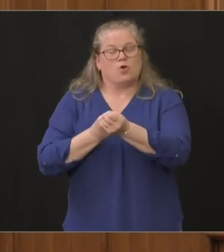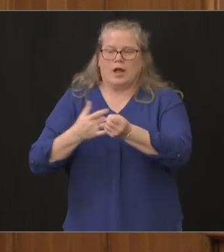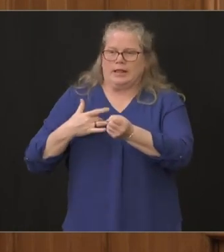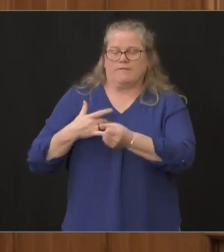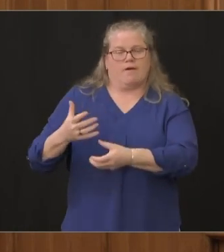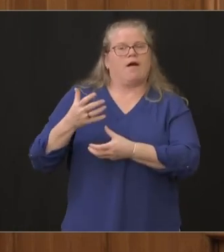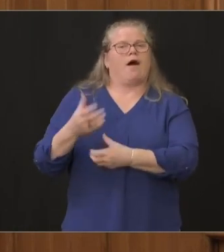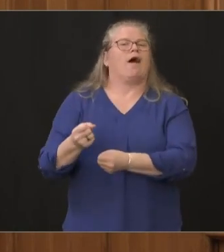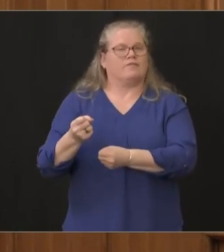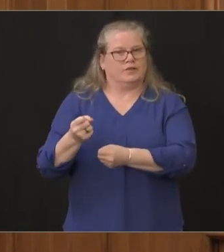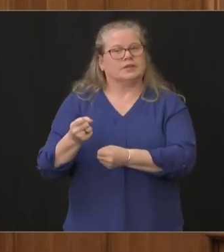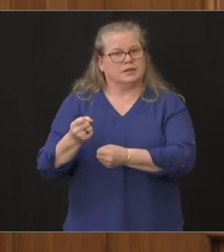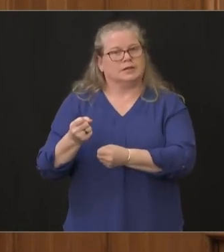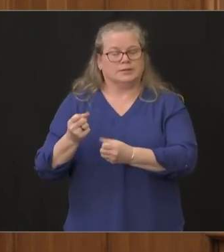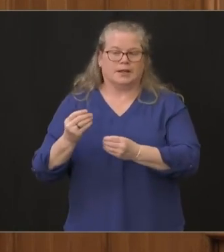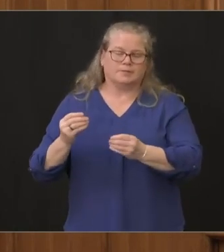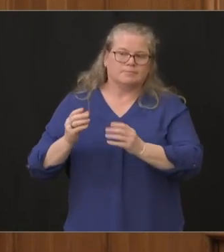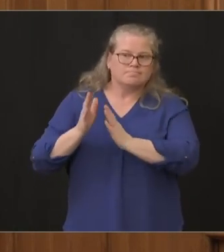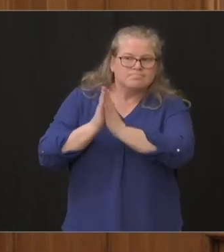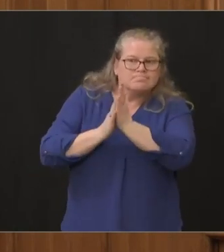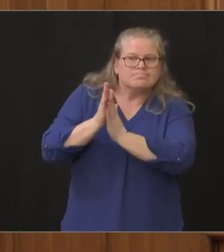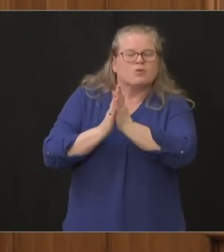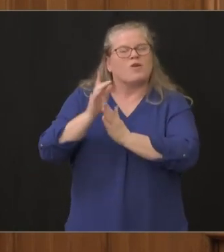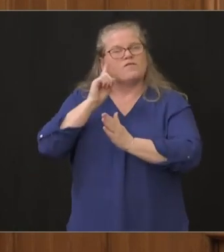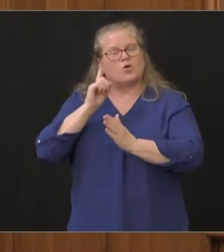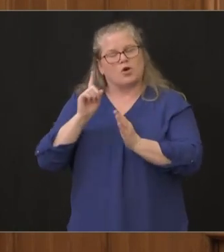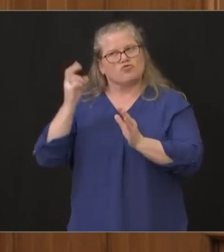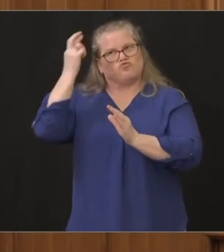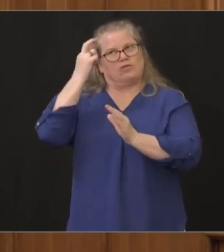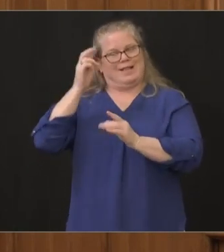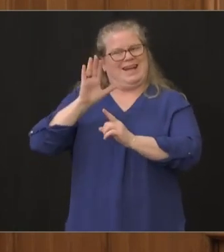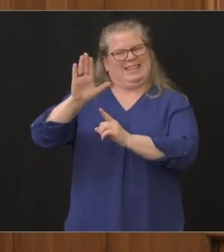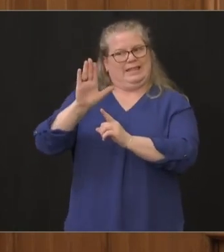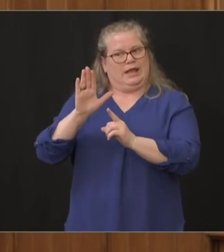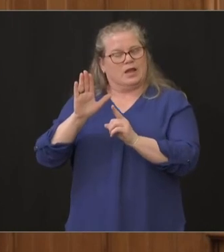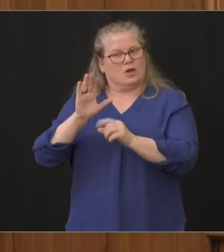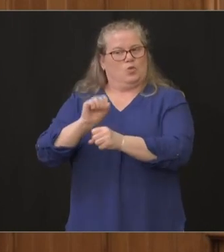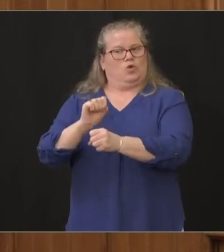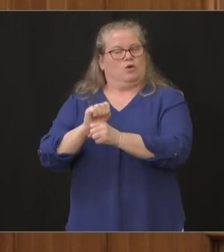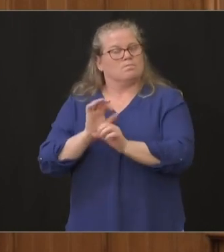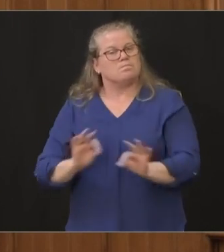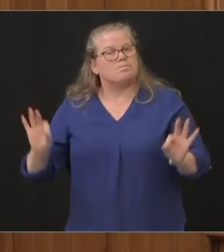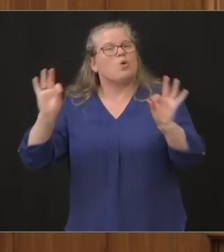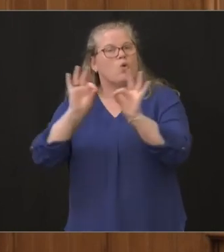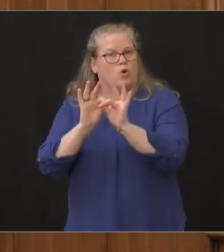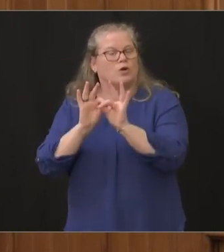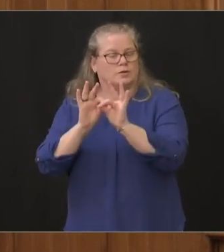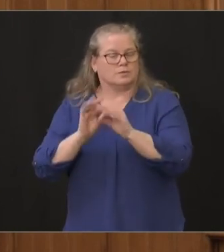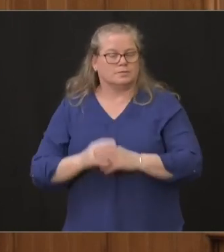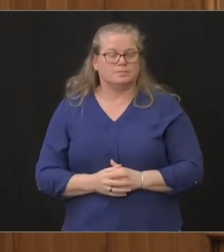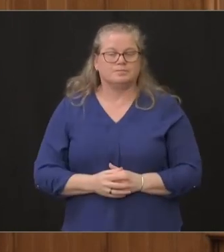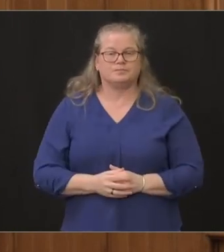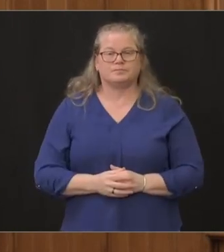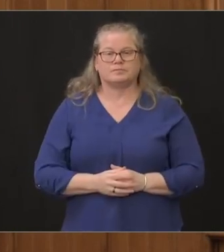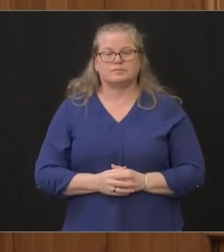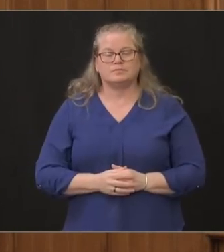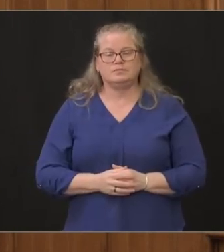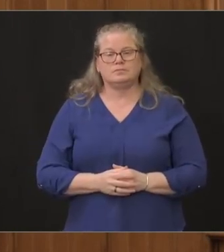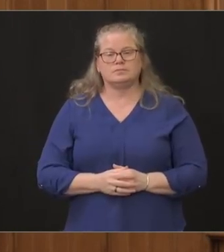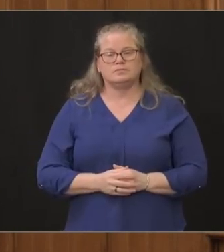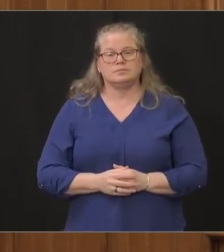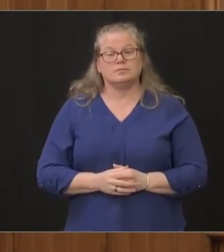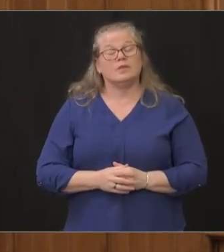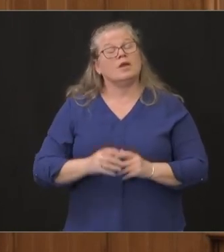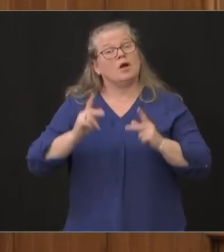work that they're doing in terms of the essential nature of the services they provide the the efforts around personal protection equipment